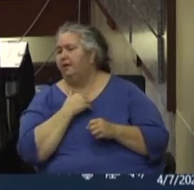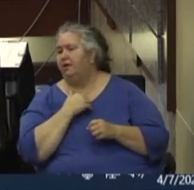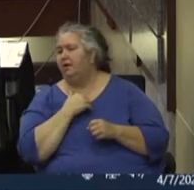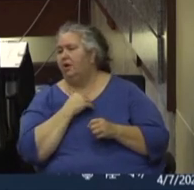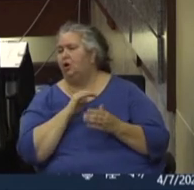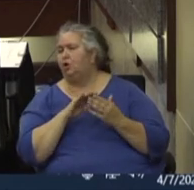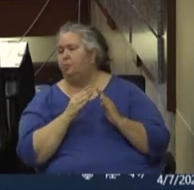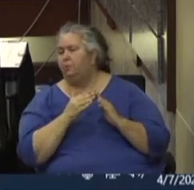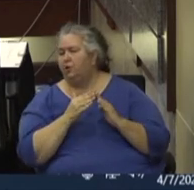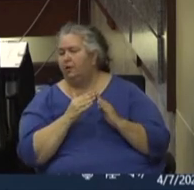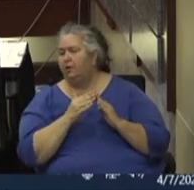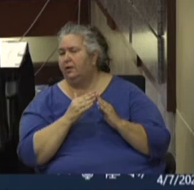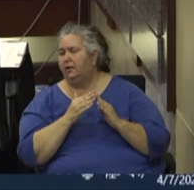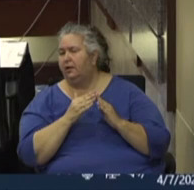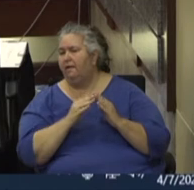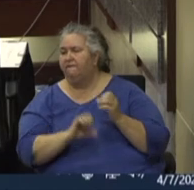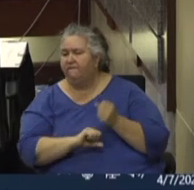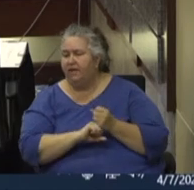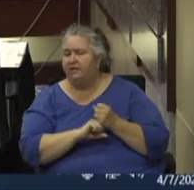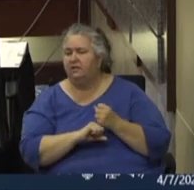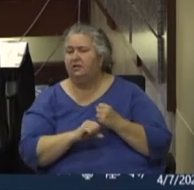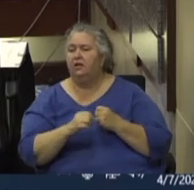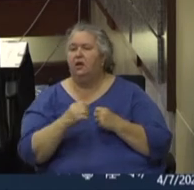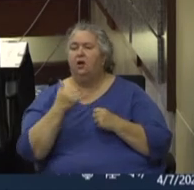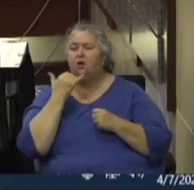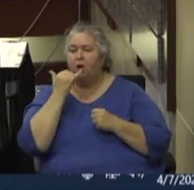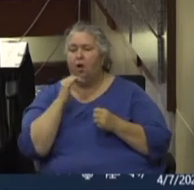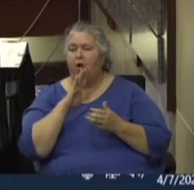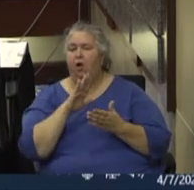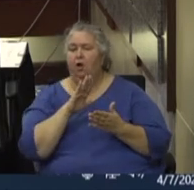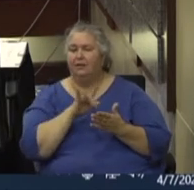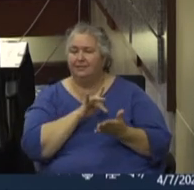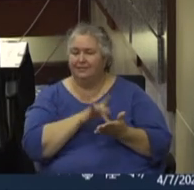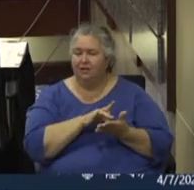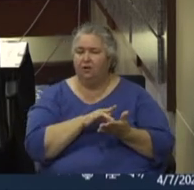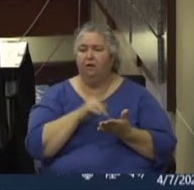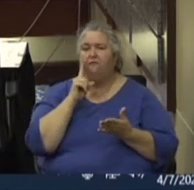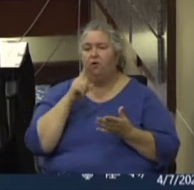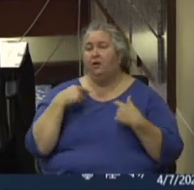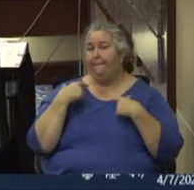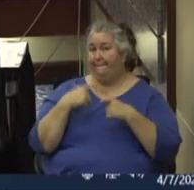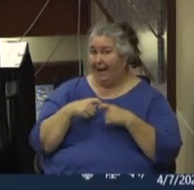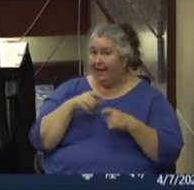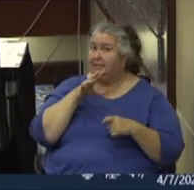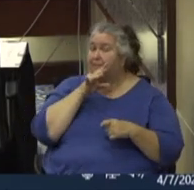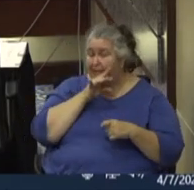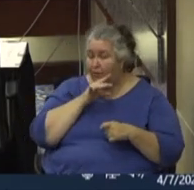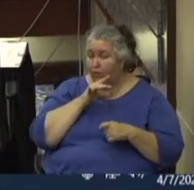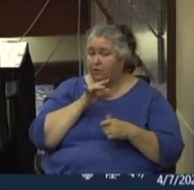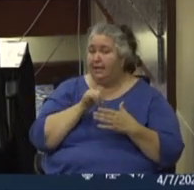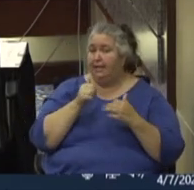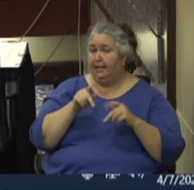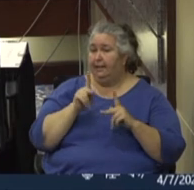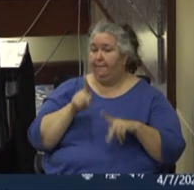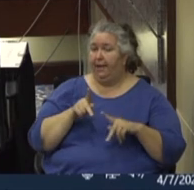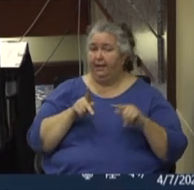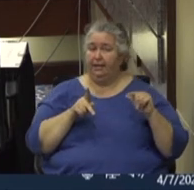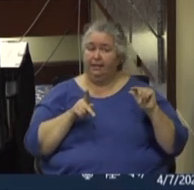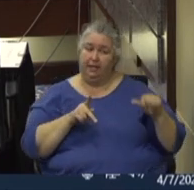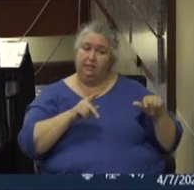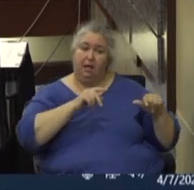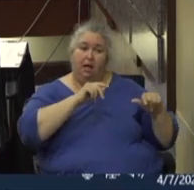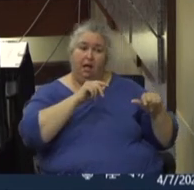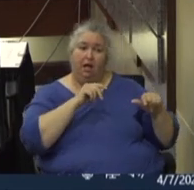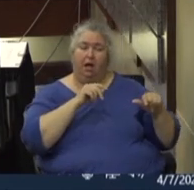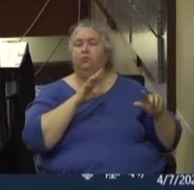for Spanish language users. And so that will be a one hub that anyone who is a non-English speaker